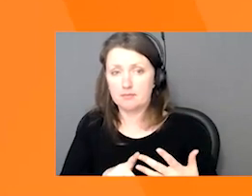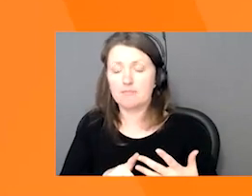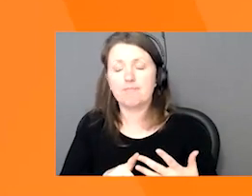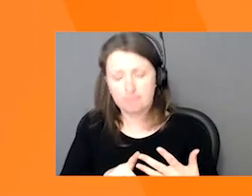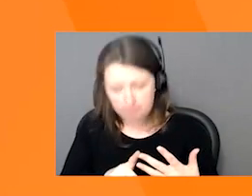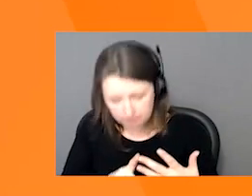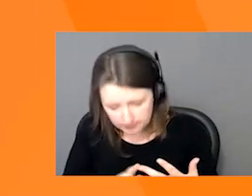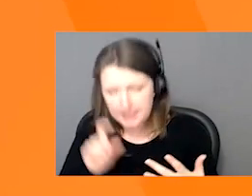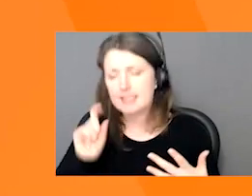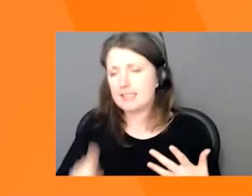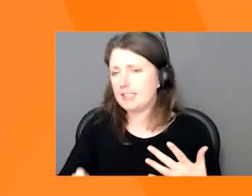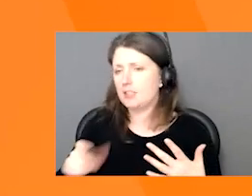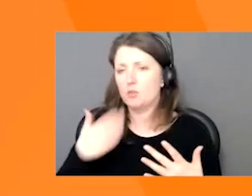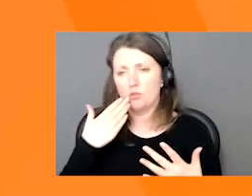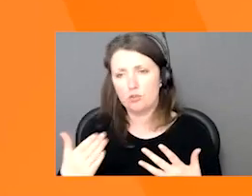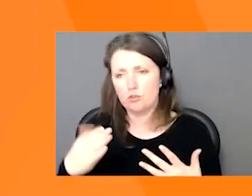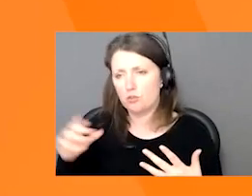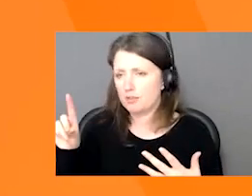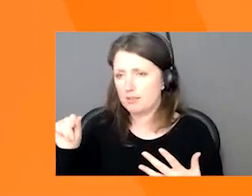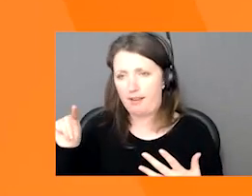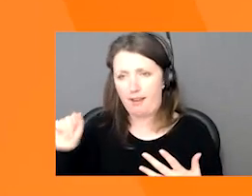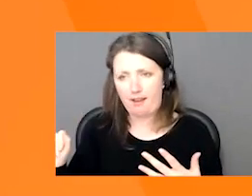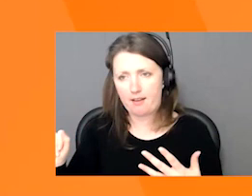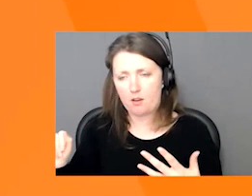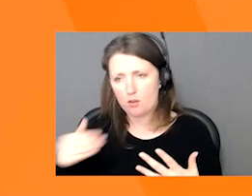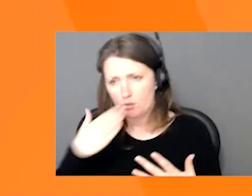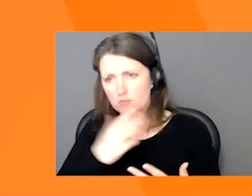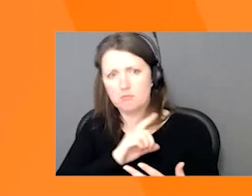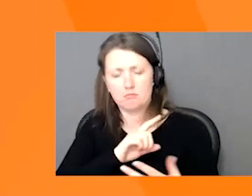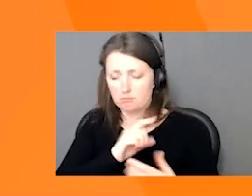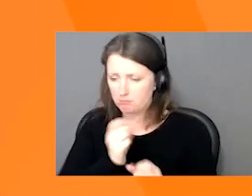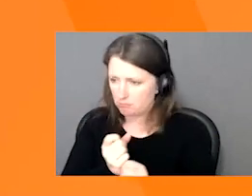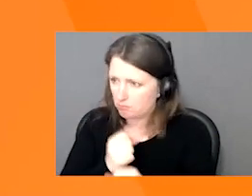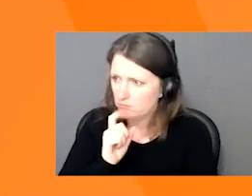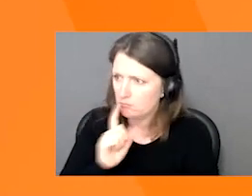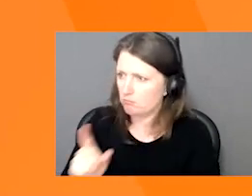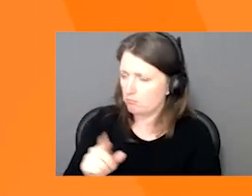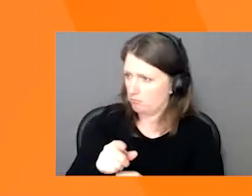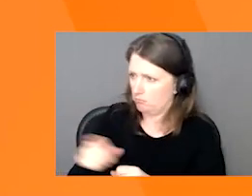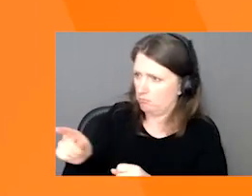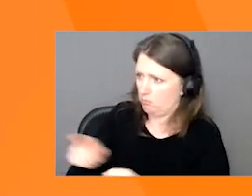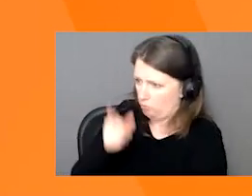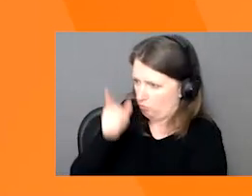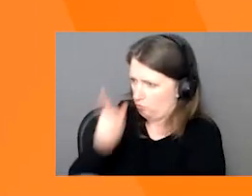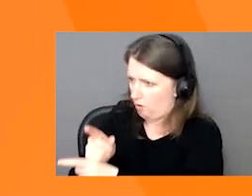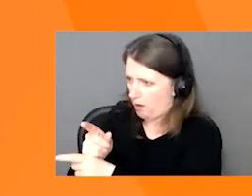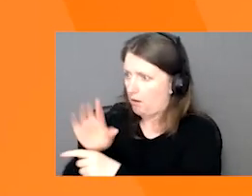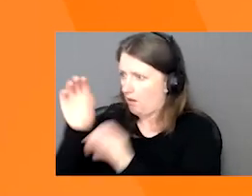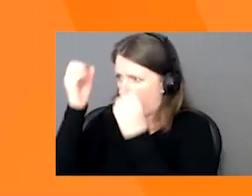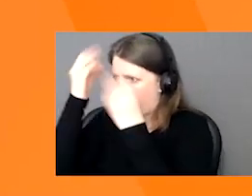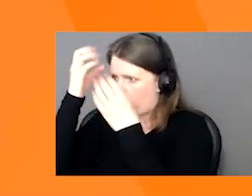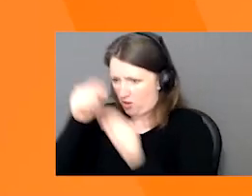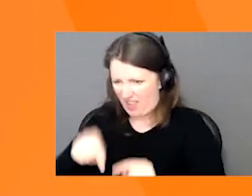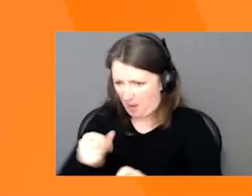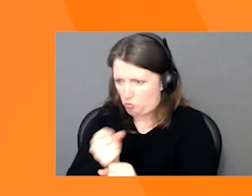and we really, really emphasize how important it is to make sure you get it right. Make sure you're adding in the product data that is being required and